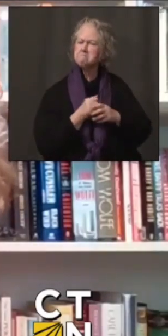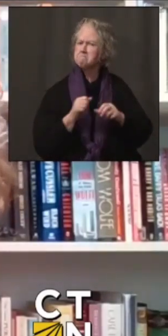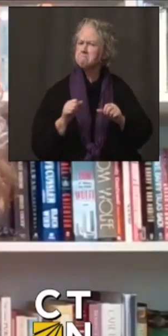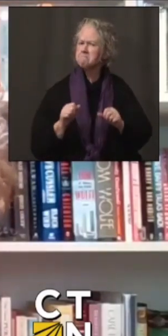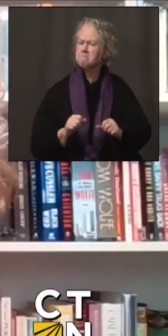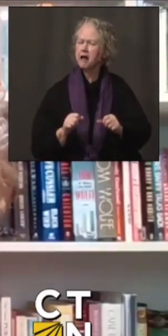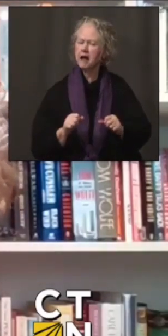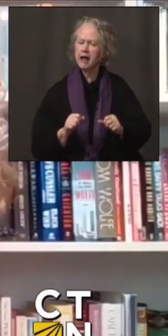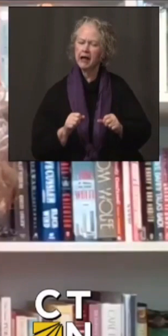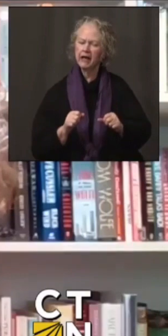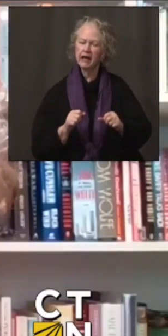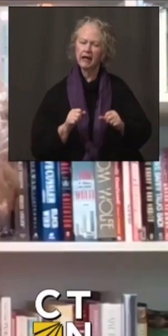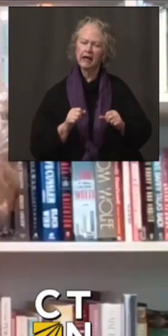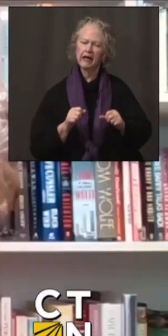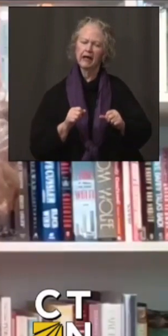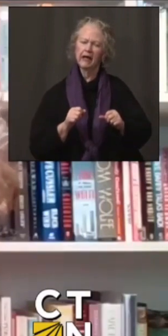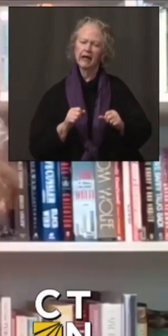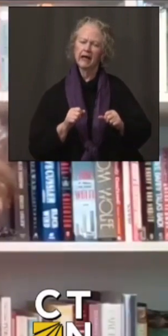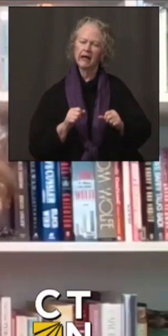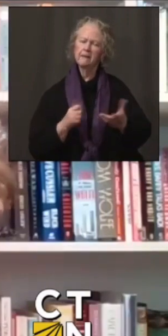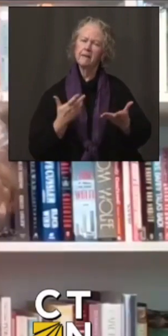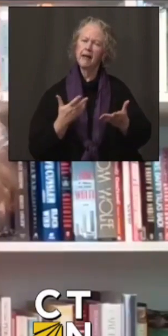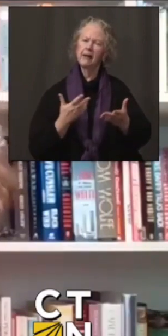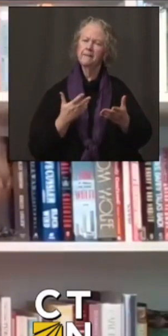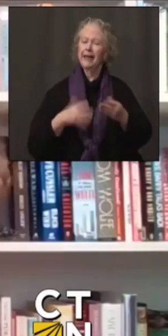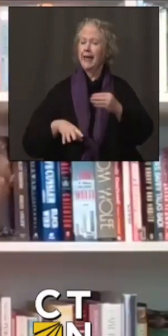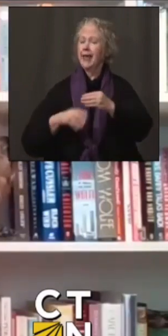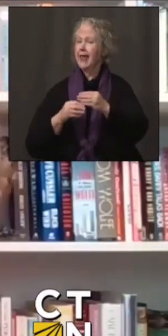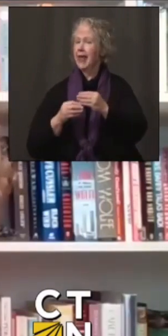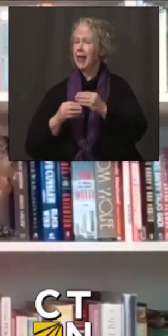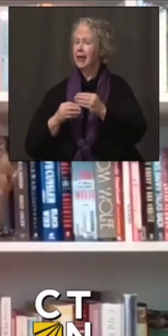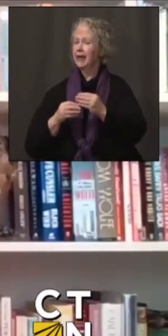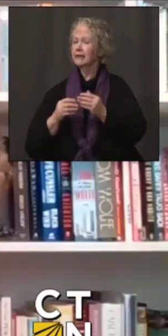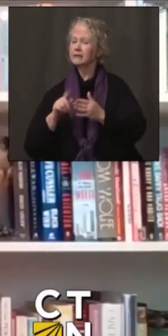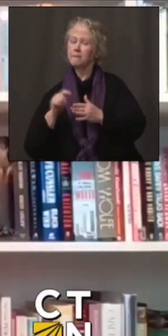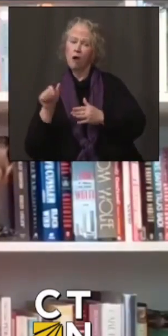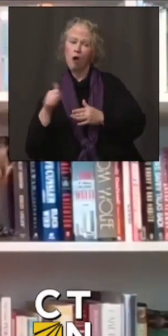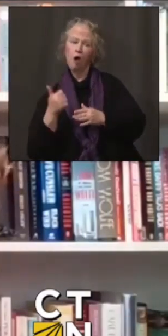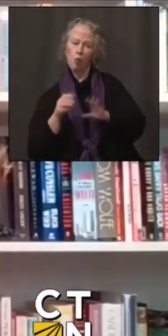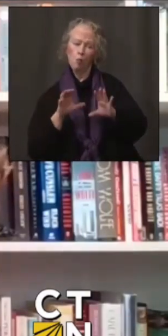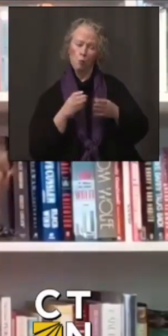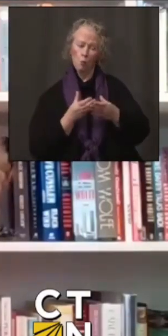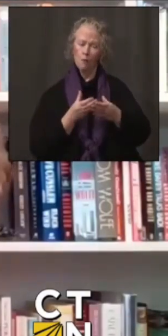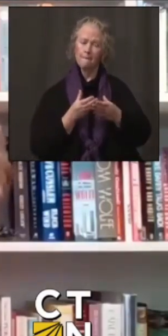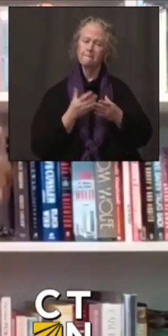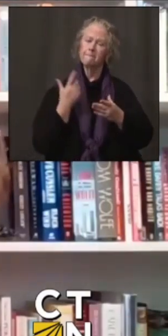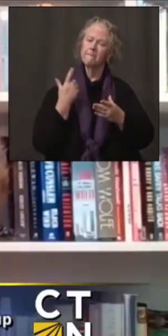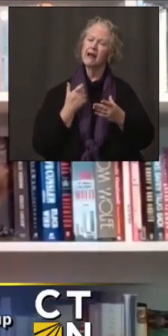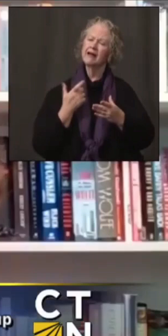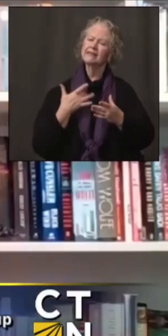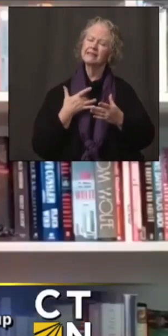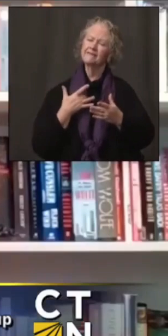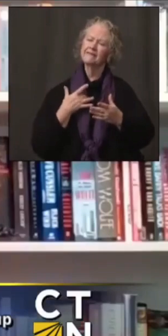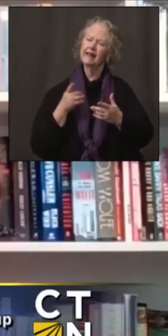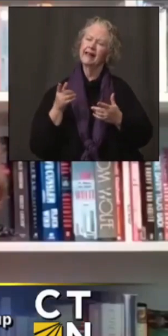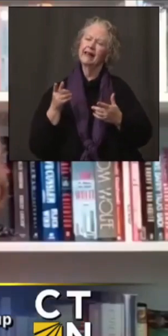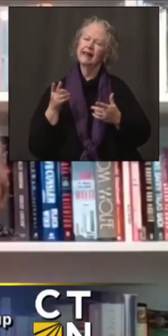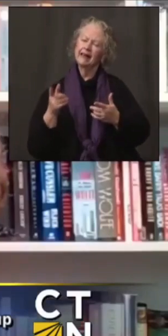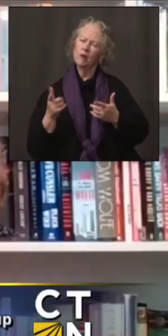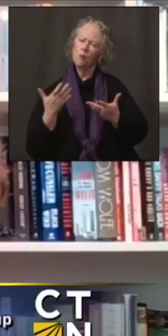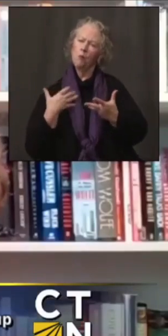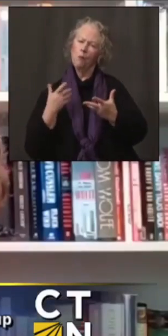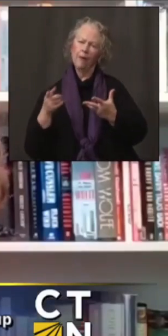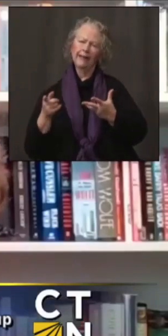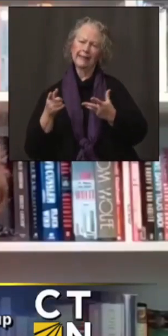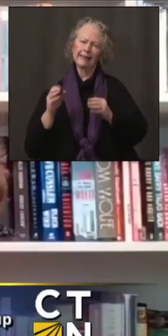adding some additional groups that may address issues of equity. And we're anticipating